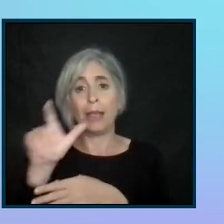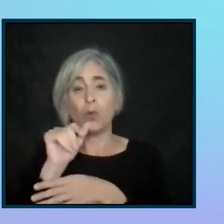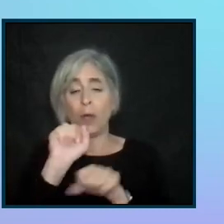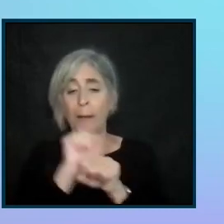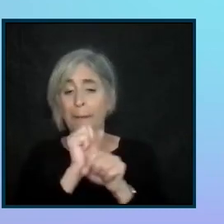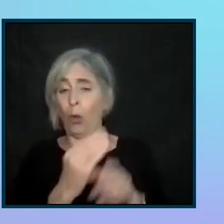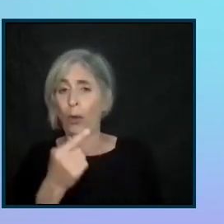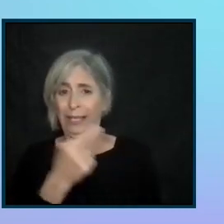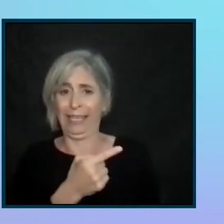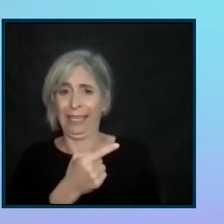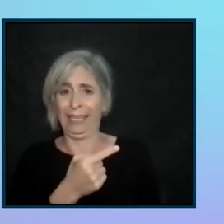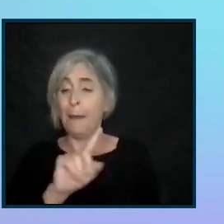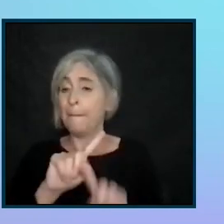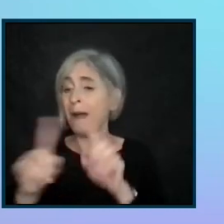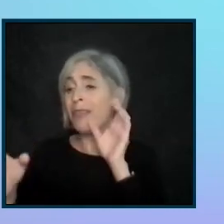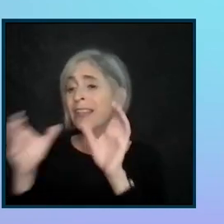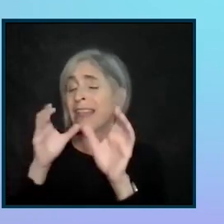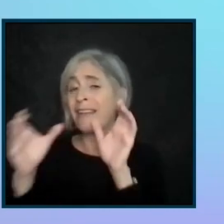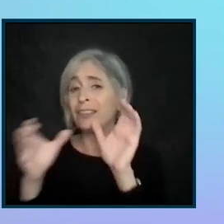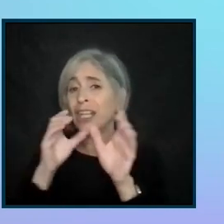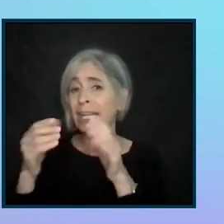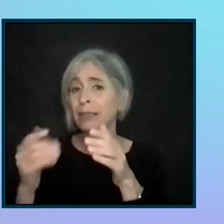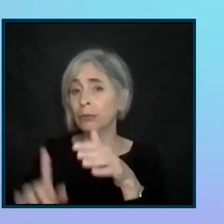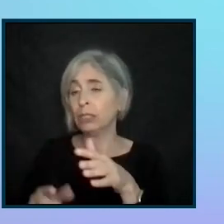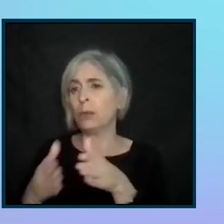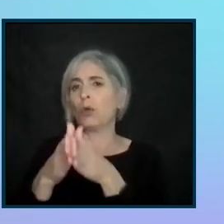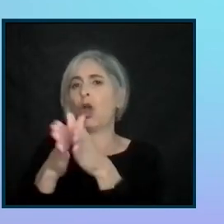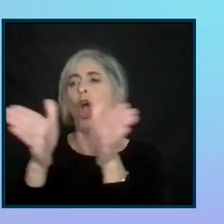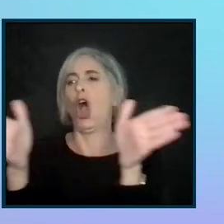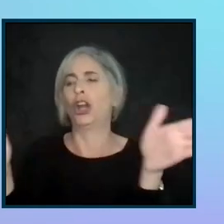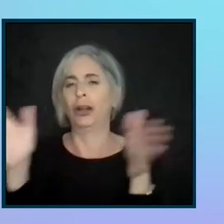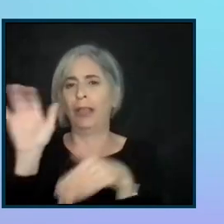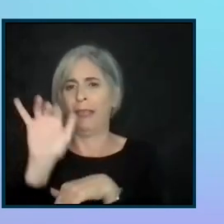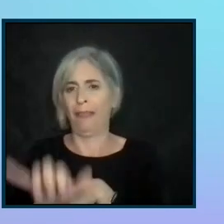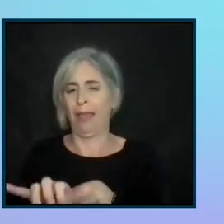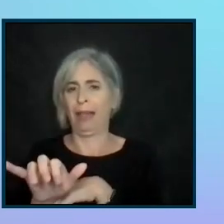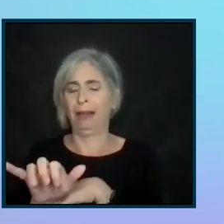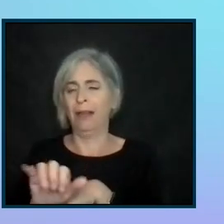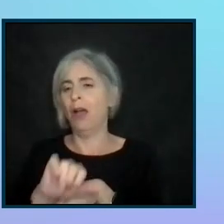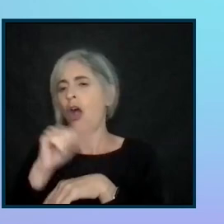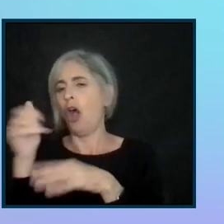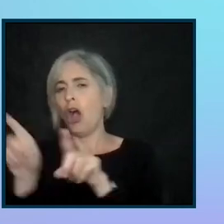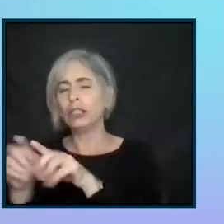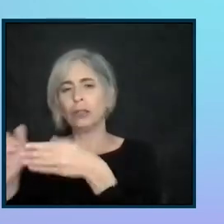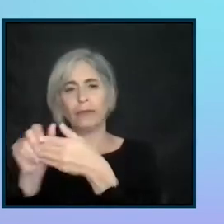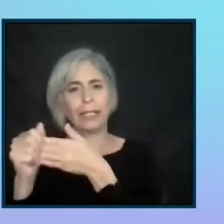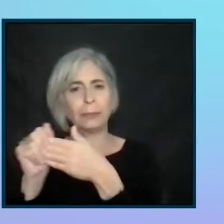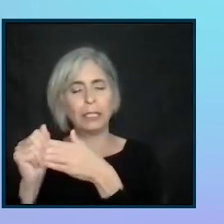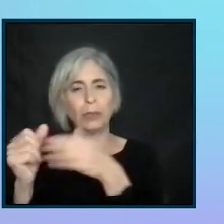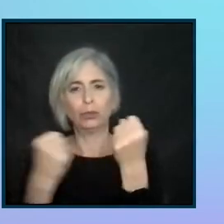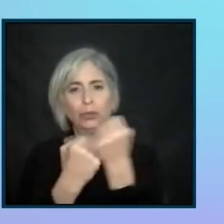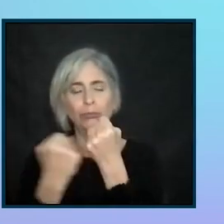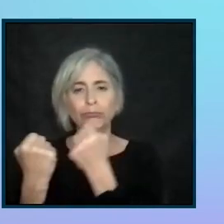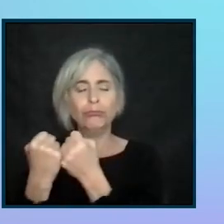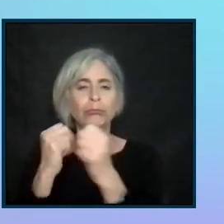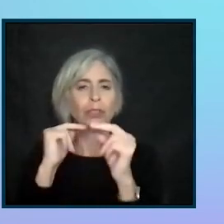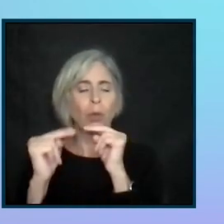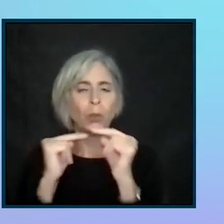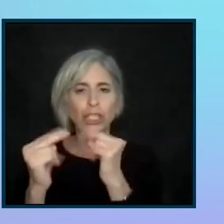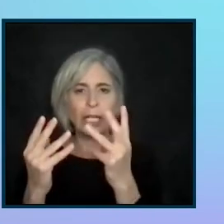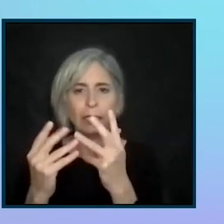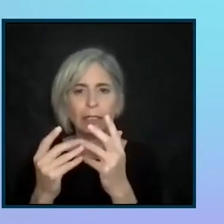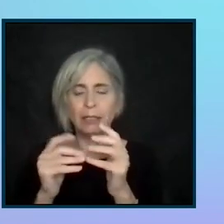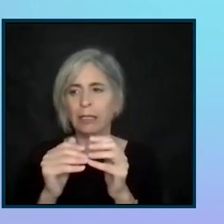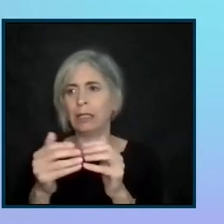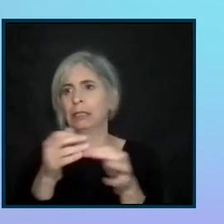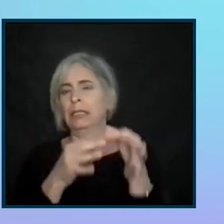but the conversation went broader than that. That's another part of the flexibility of structured negotiation. Unlike a lawsuit that's very focused